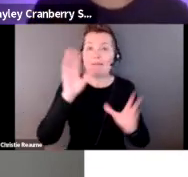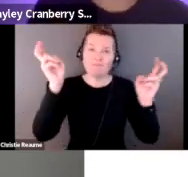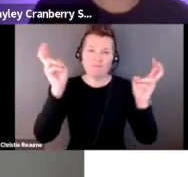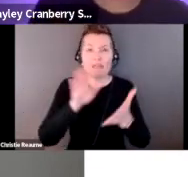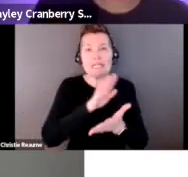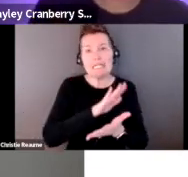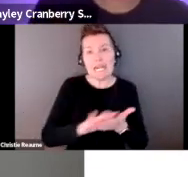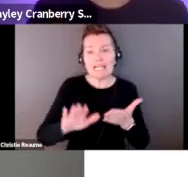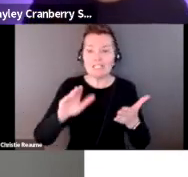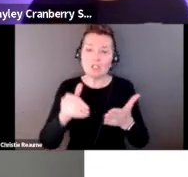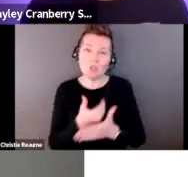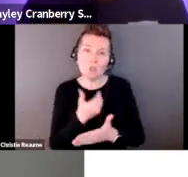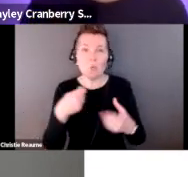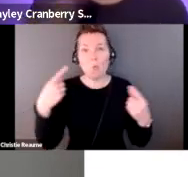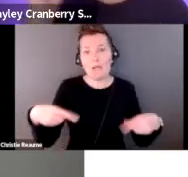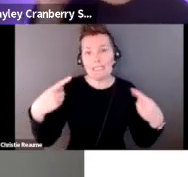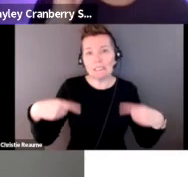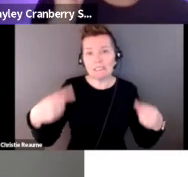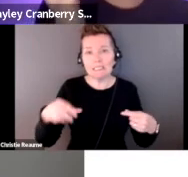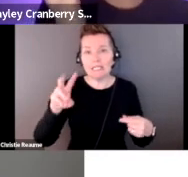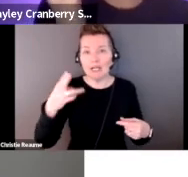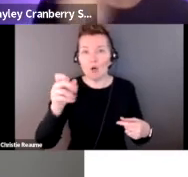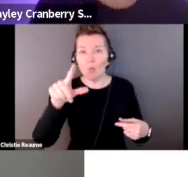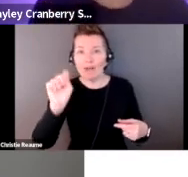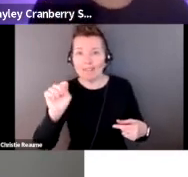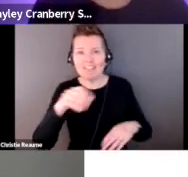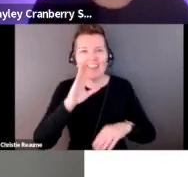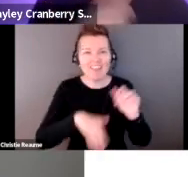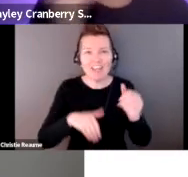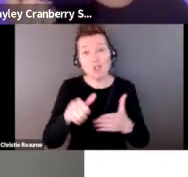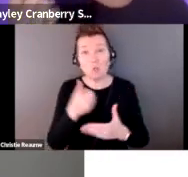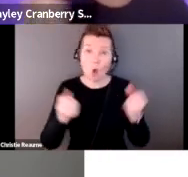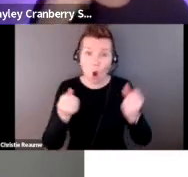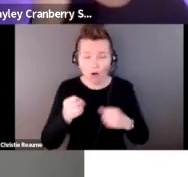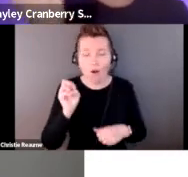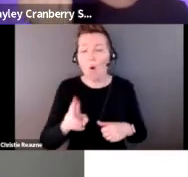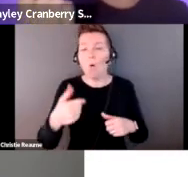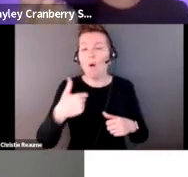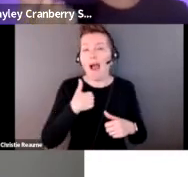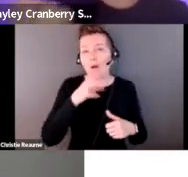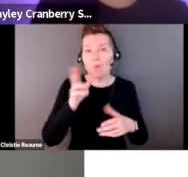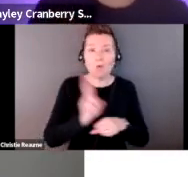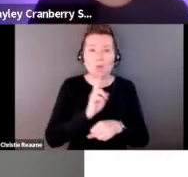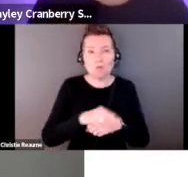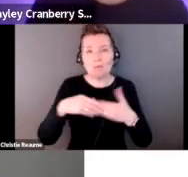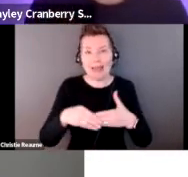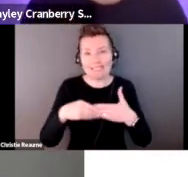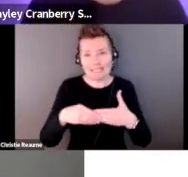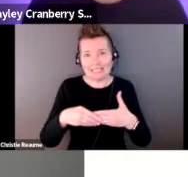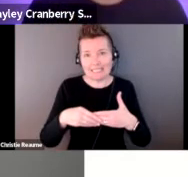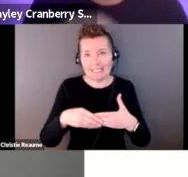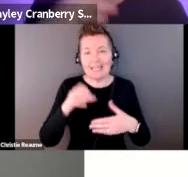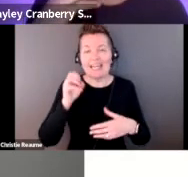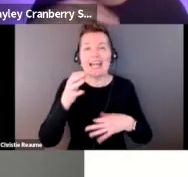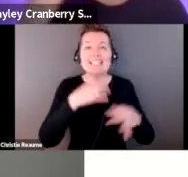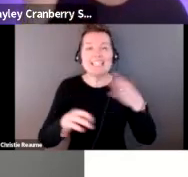of saying nice new car. Or I'm going to use plastic instead of saying I'm going to use my credit card. So it's